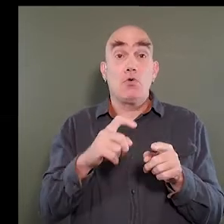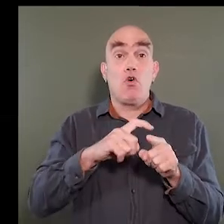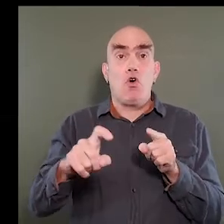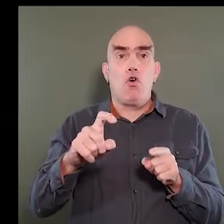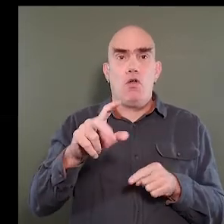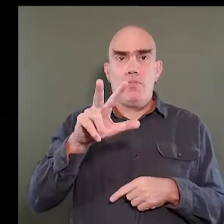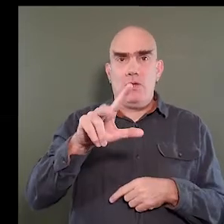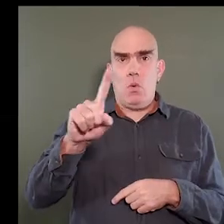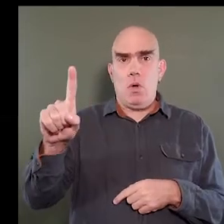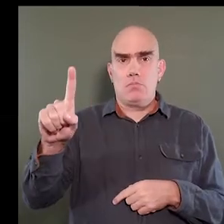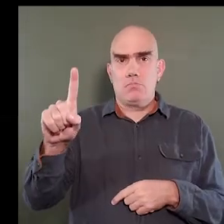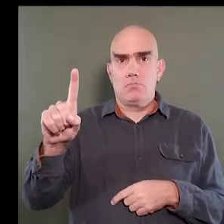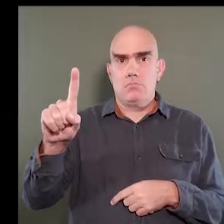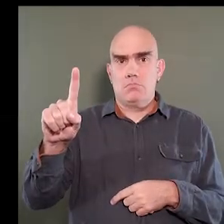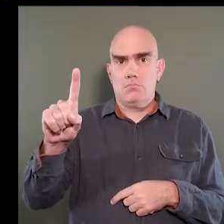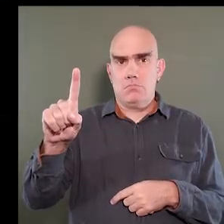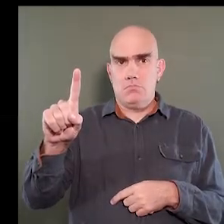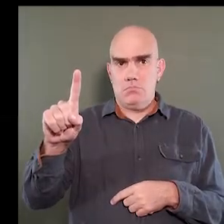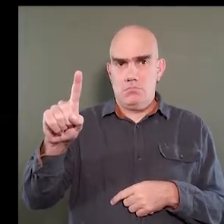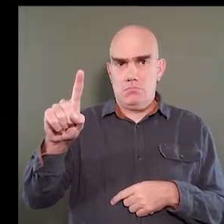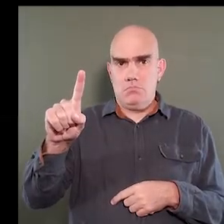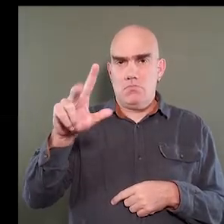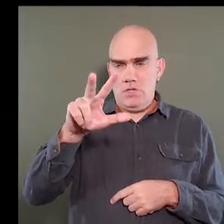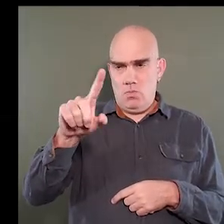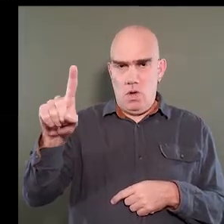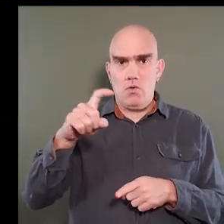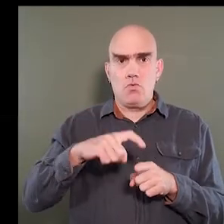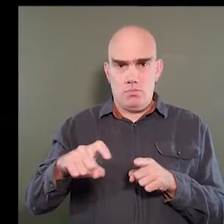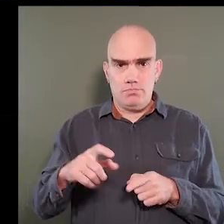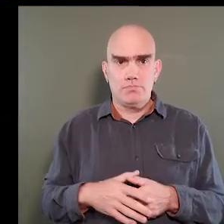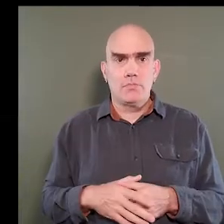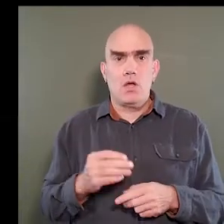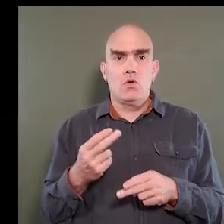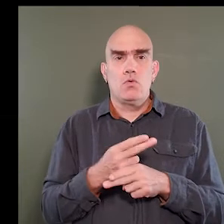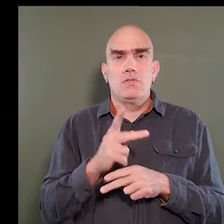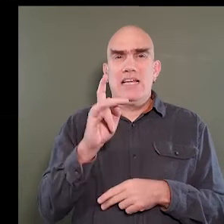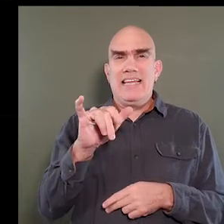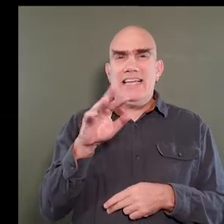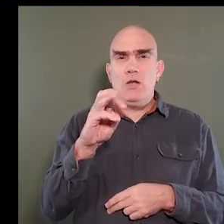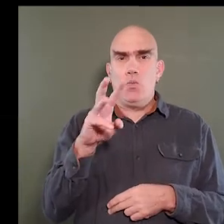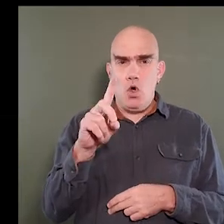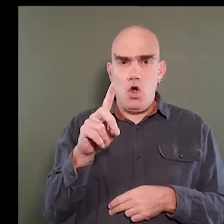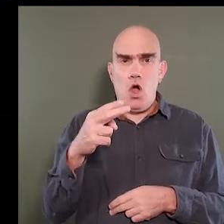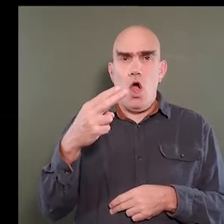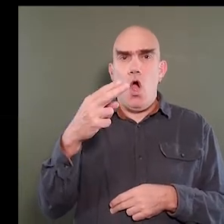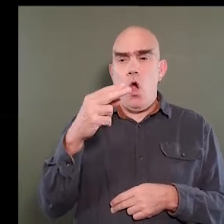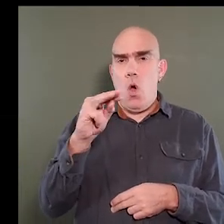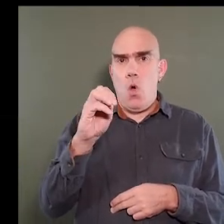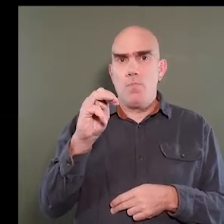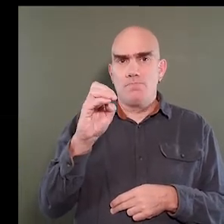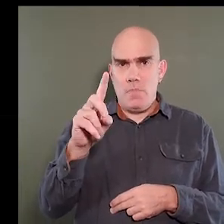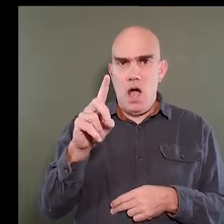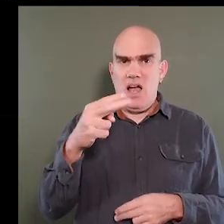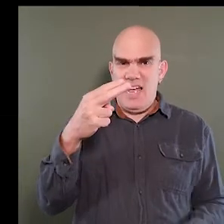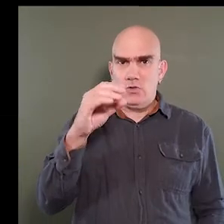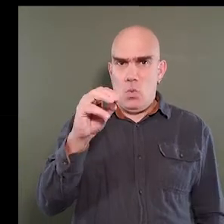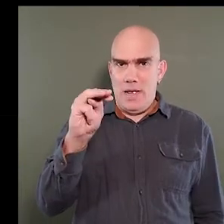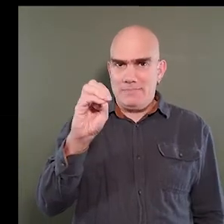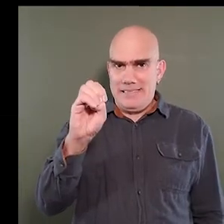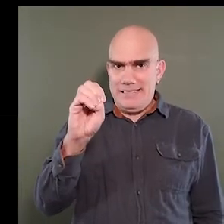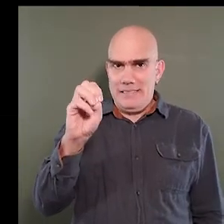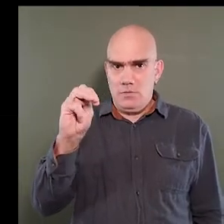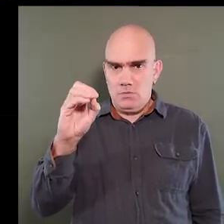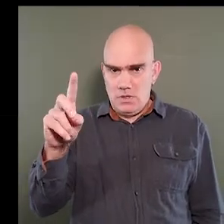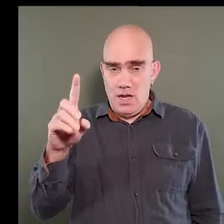simply by calling 311 and using the keyword HomeMod, H-O-M-E-M-O-D.